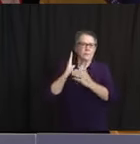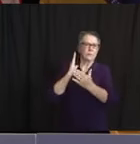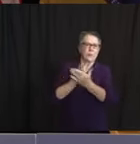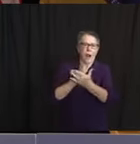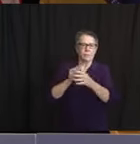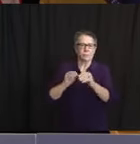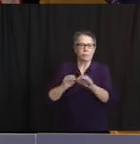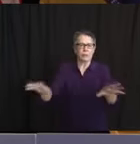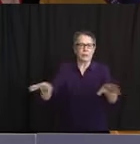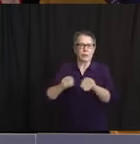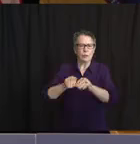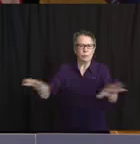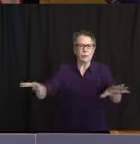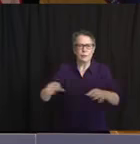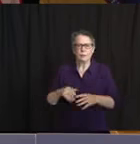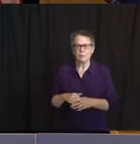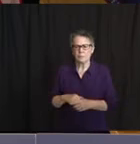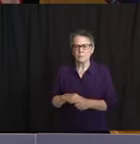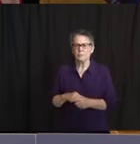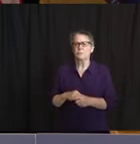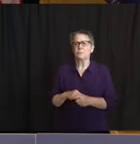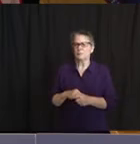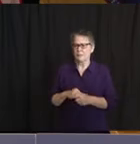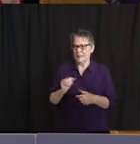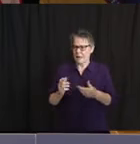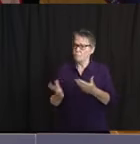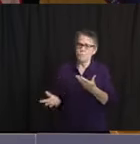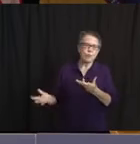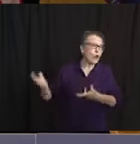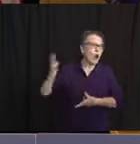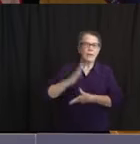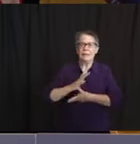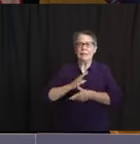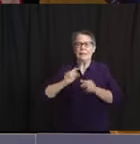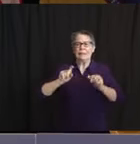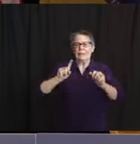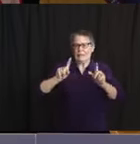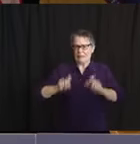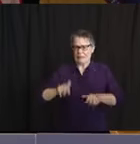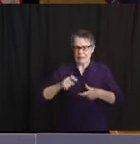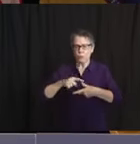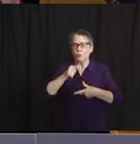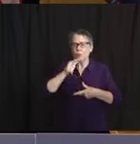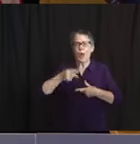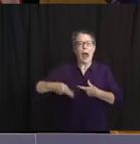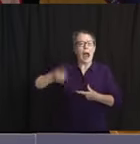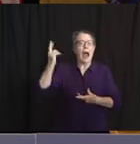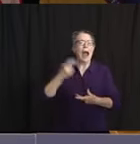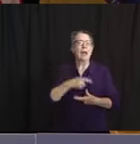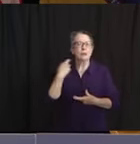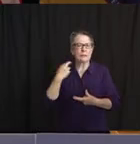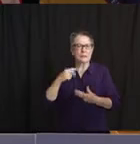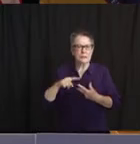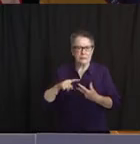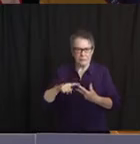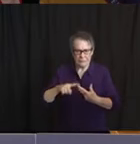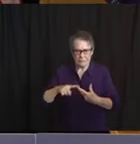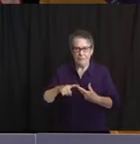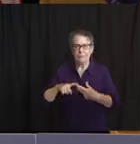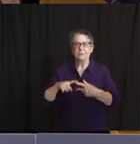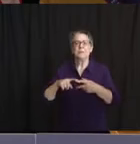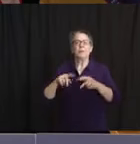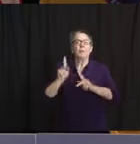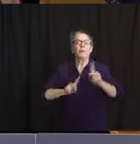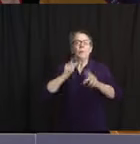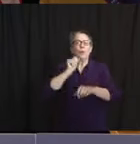priority and essential populations, and the general population. The state has been working to expand access